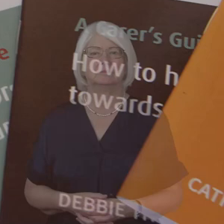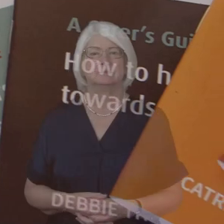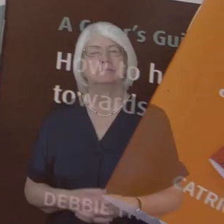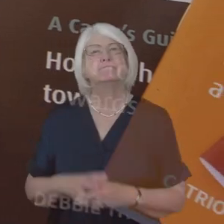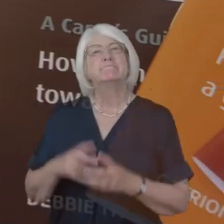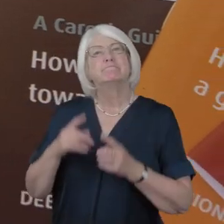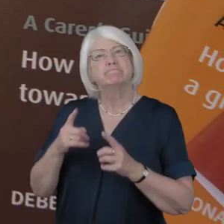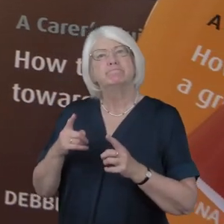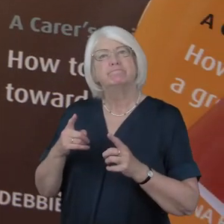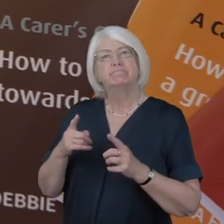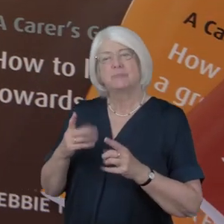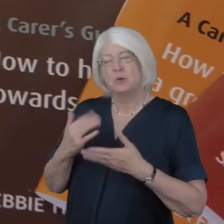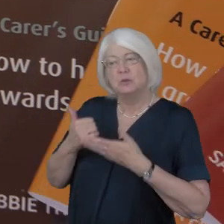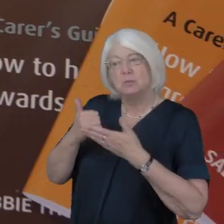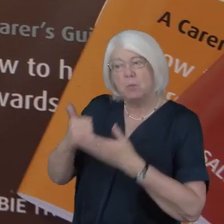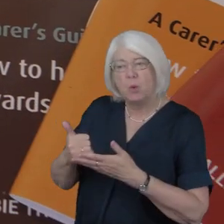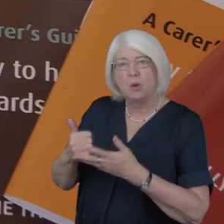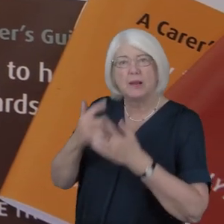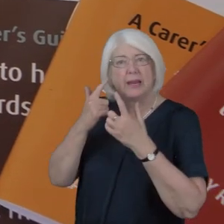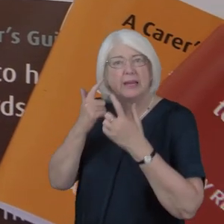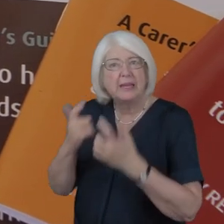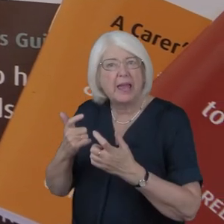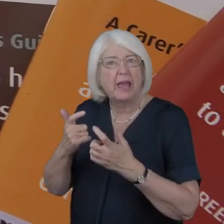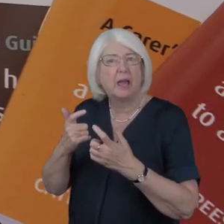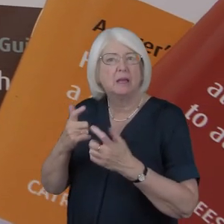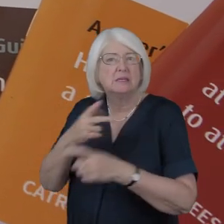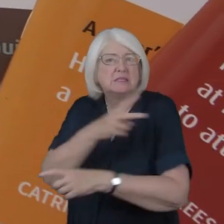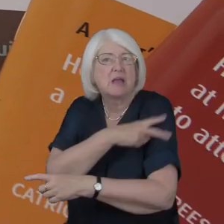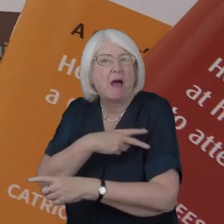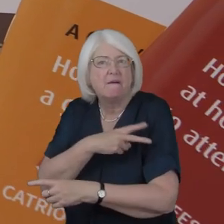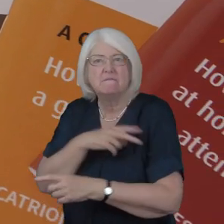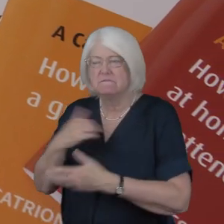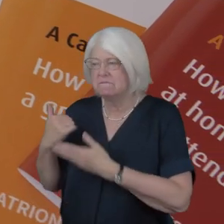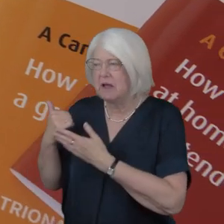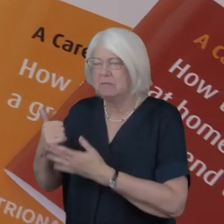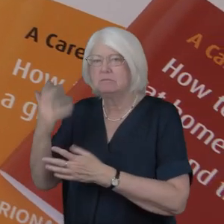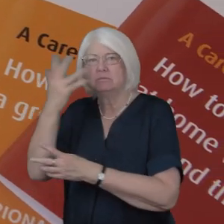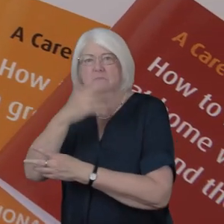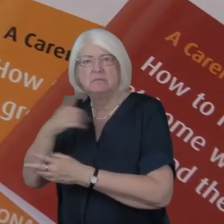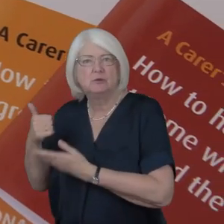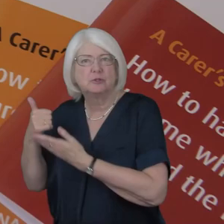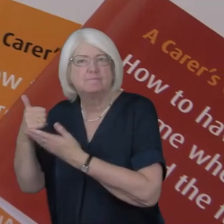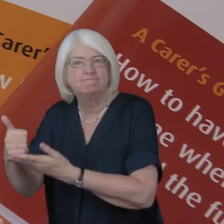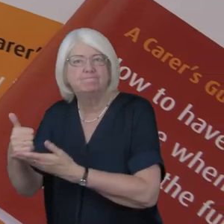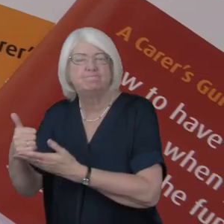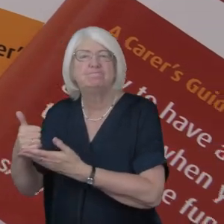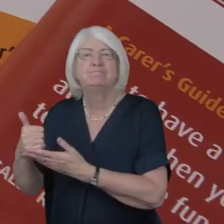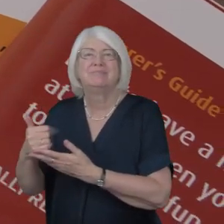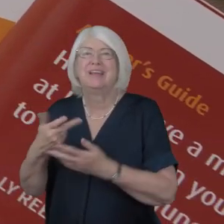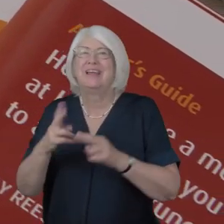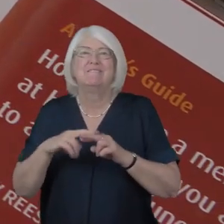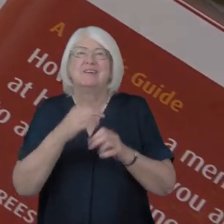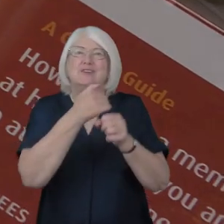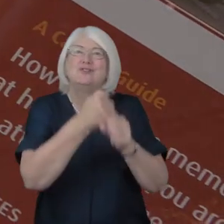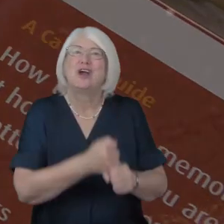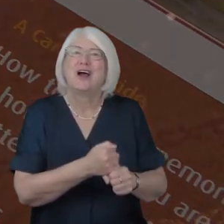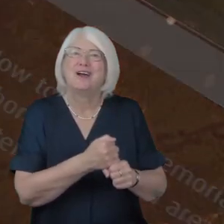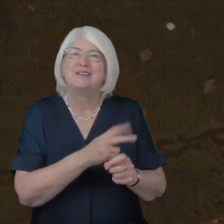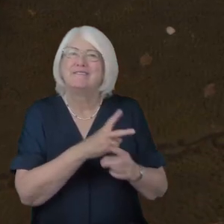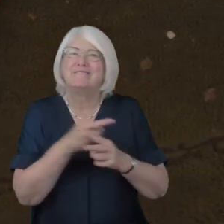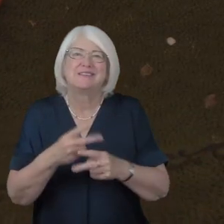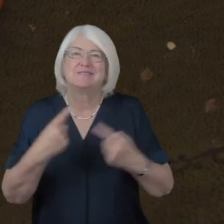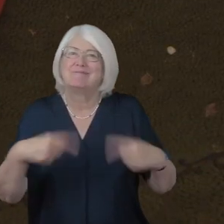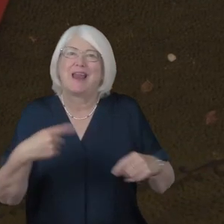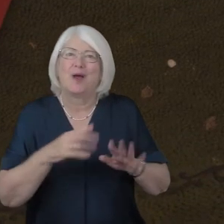to support care staff and help them provide spiritual care in the absence of church pastoral visitors BRF